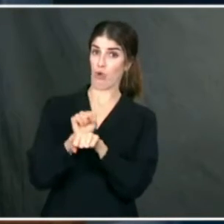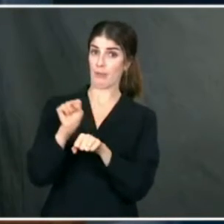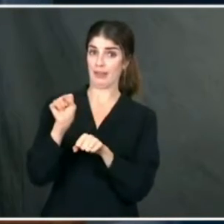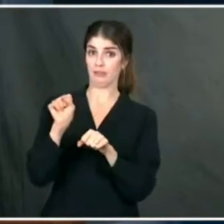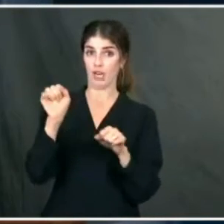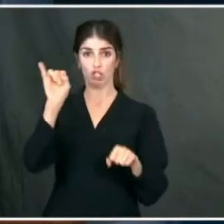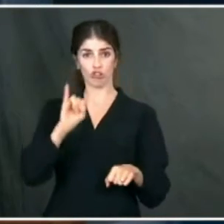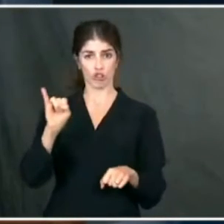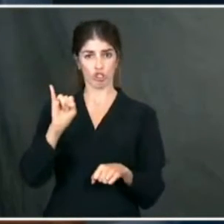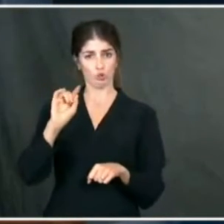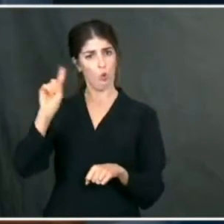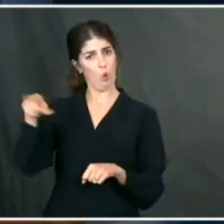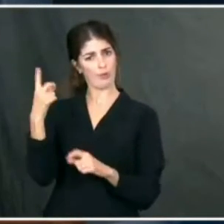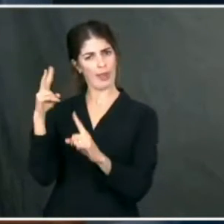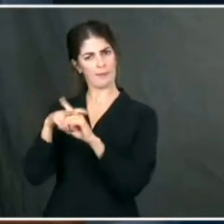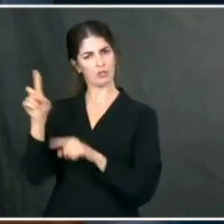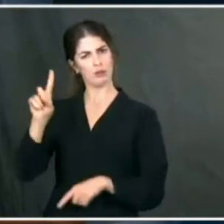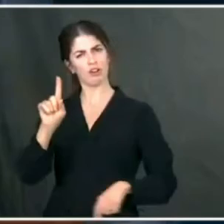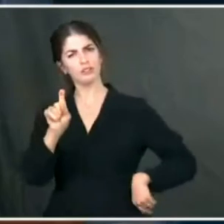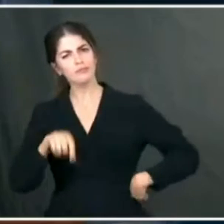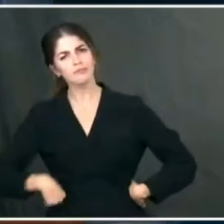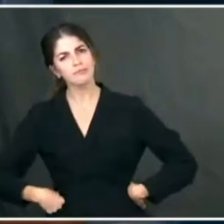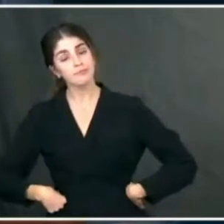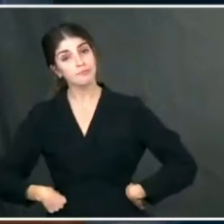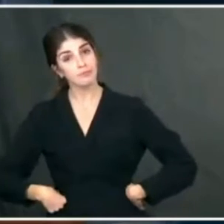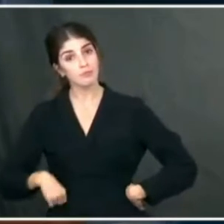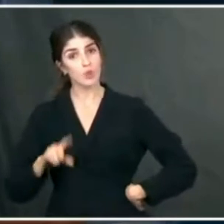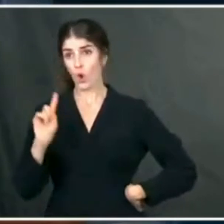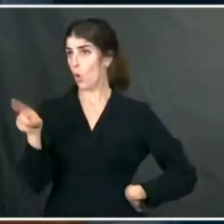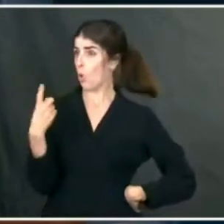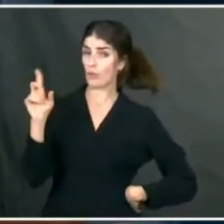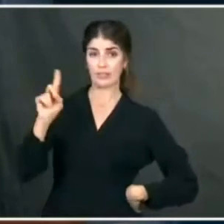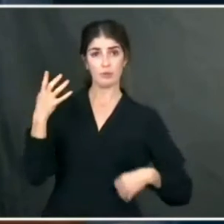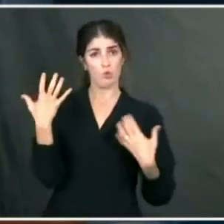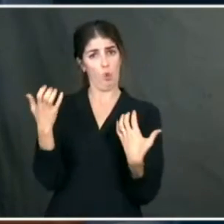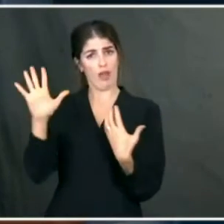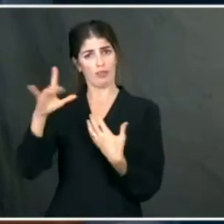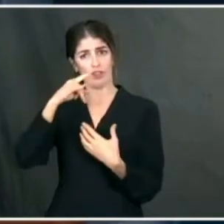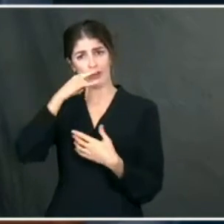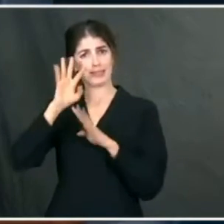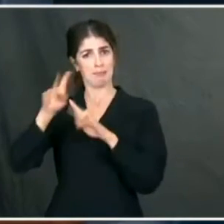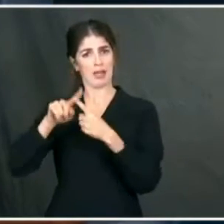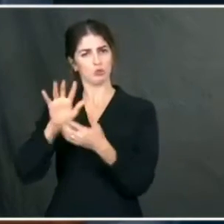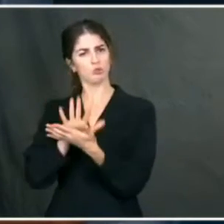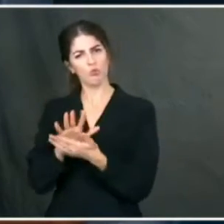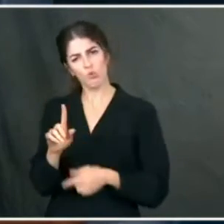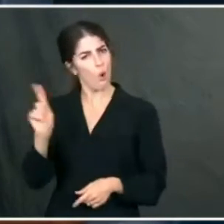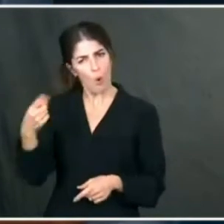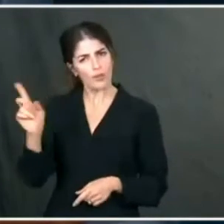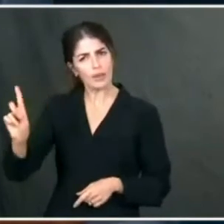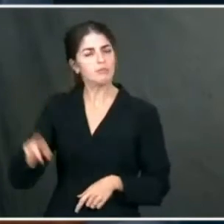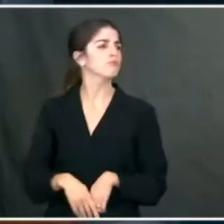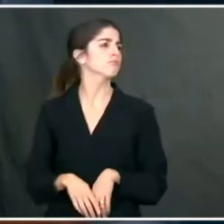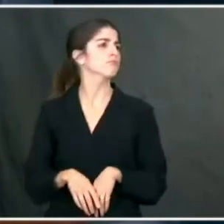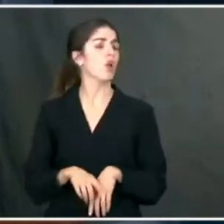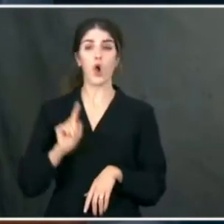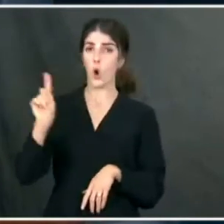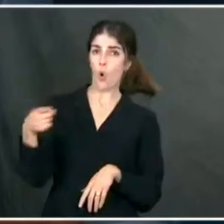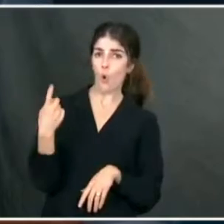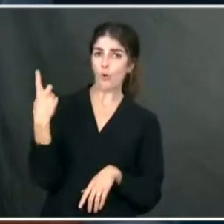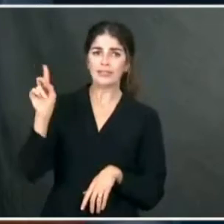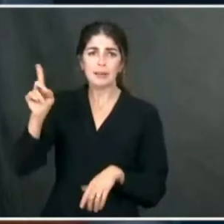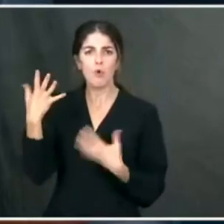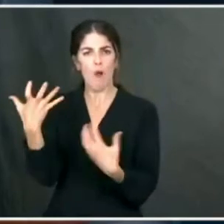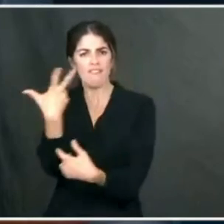Democrats in the country want? Do only Democrats want their kids to go back to schools? Do only Democrats want